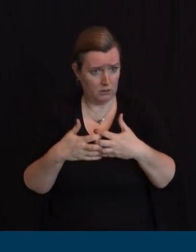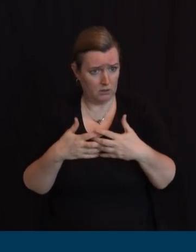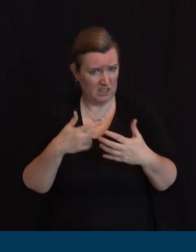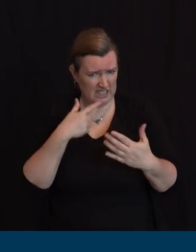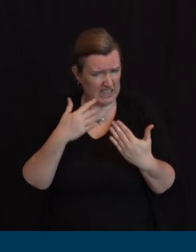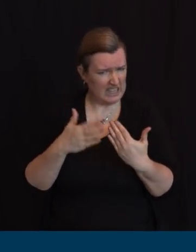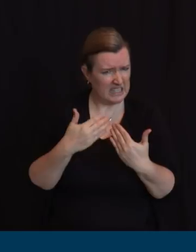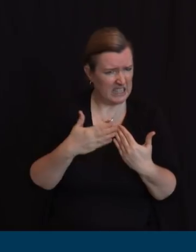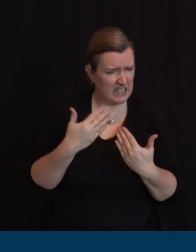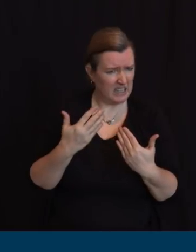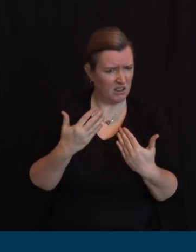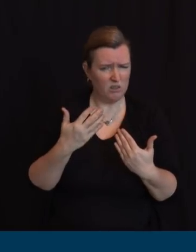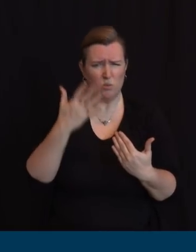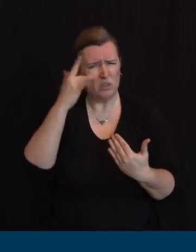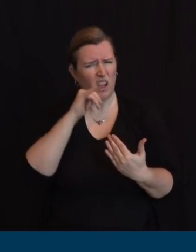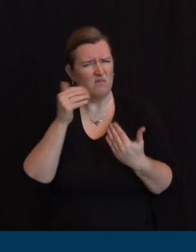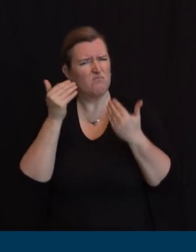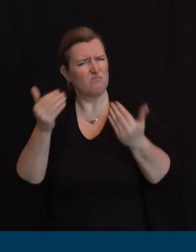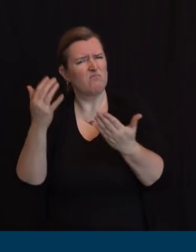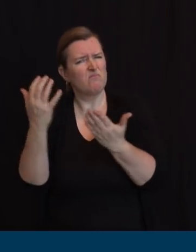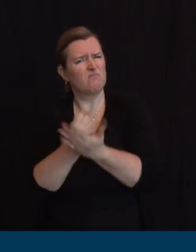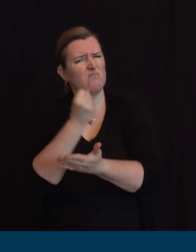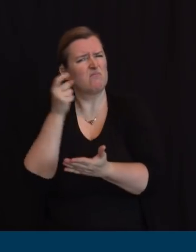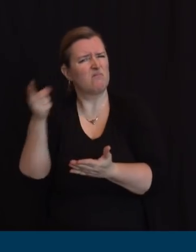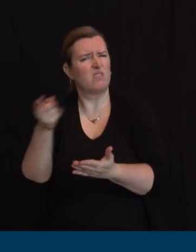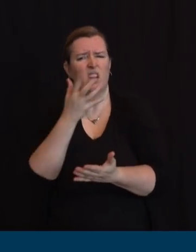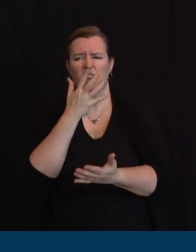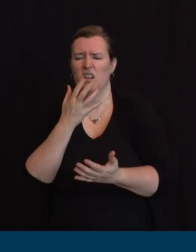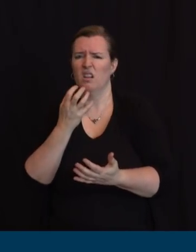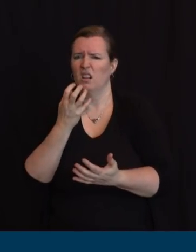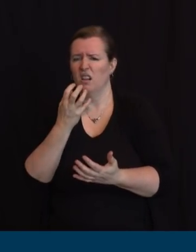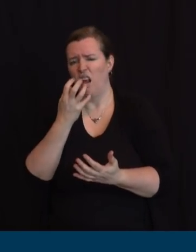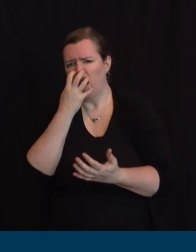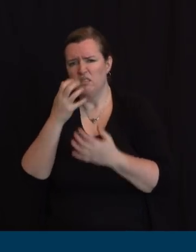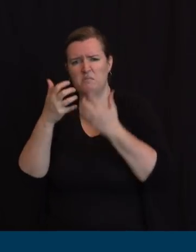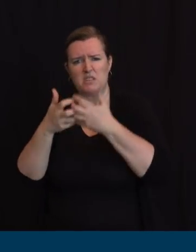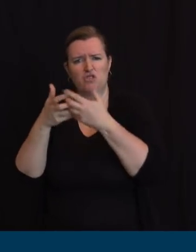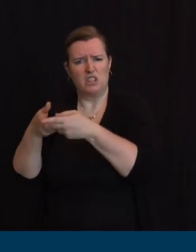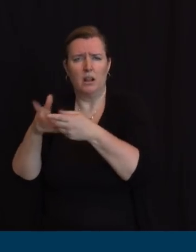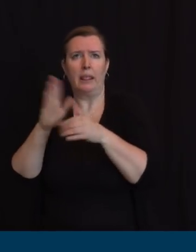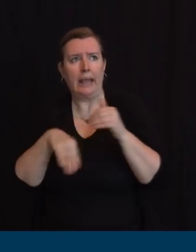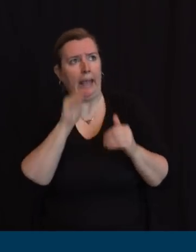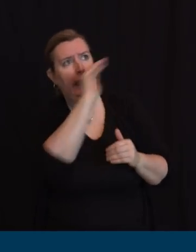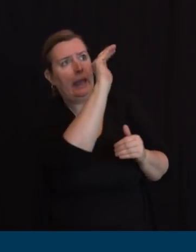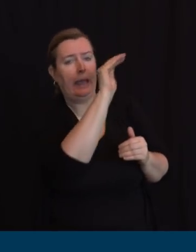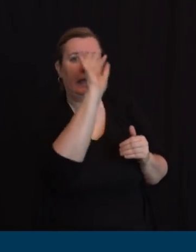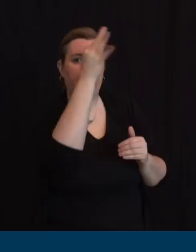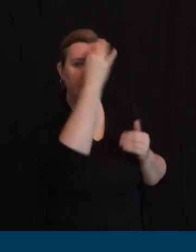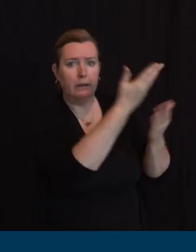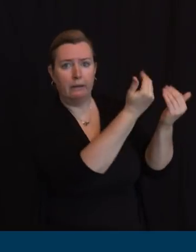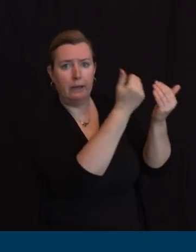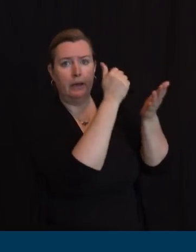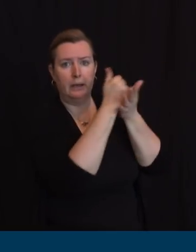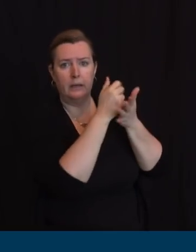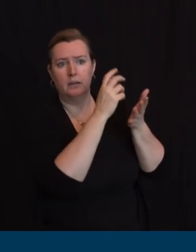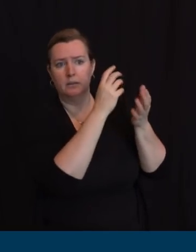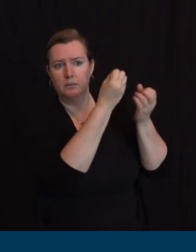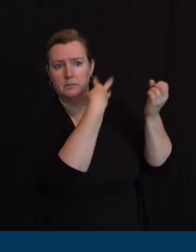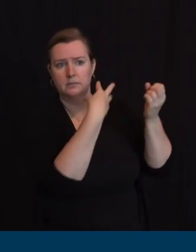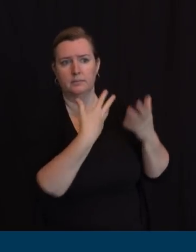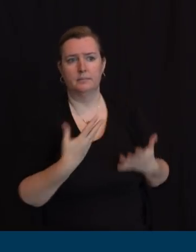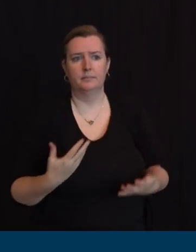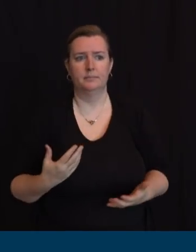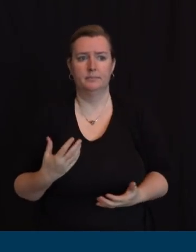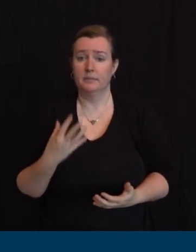ventilators is it a situation where an anesthesia machine can work adequately but it's just not